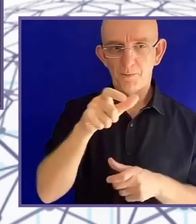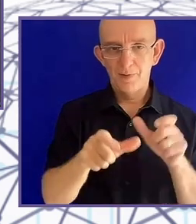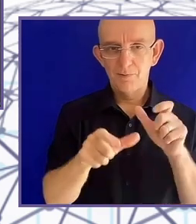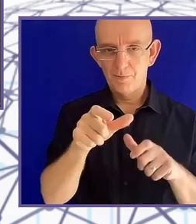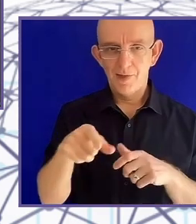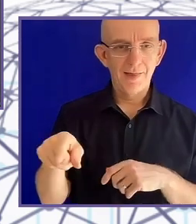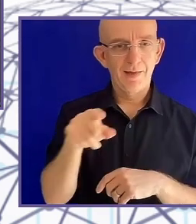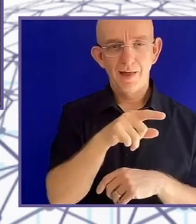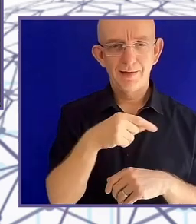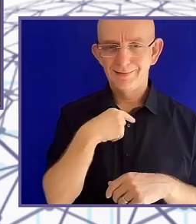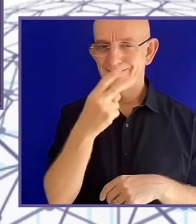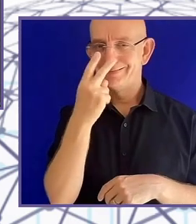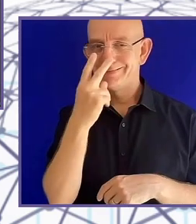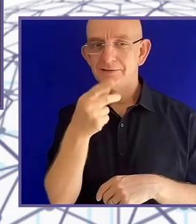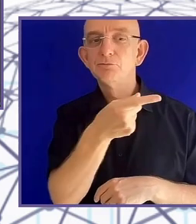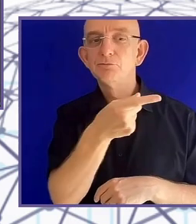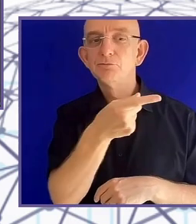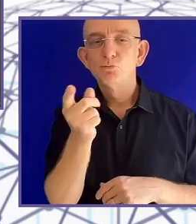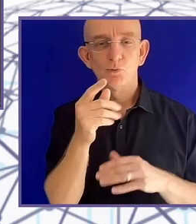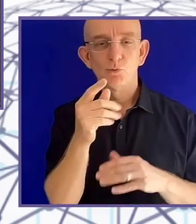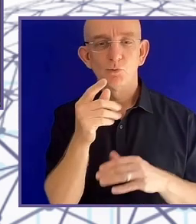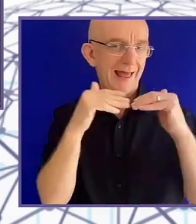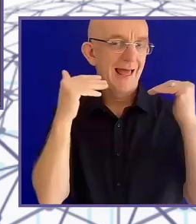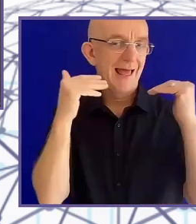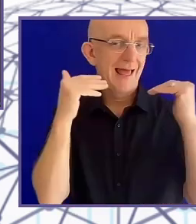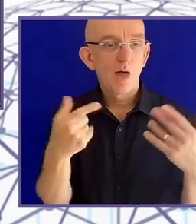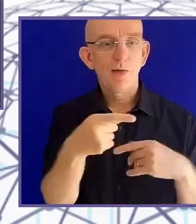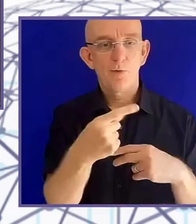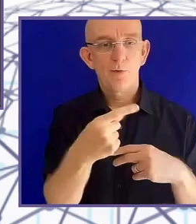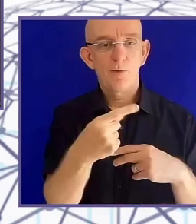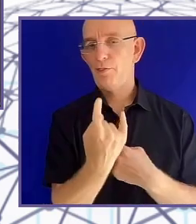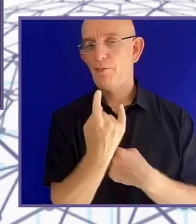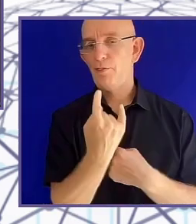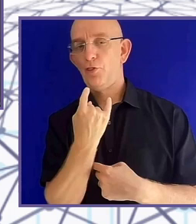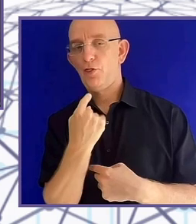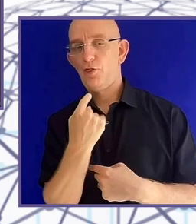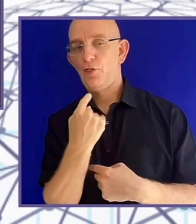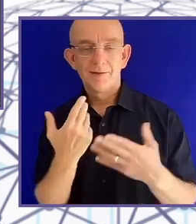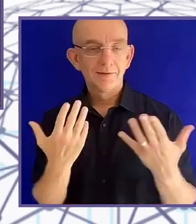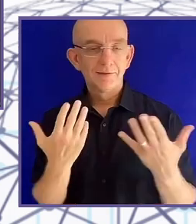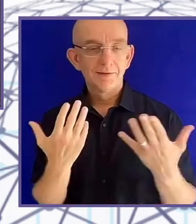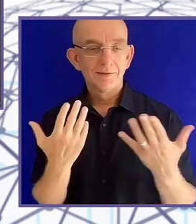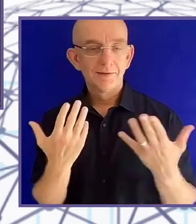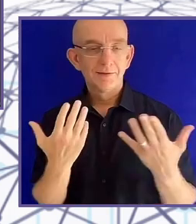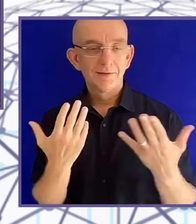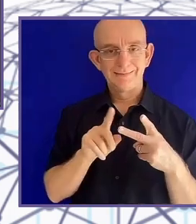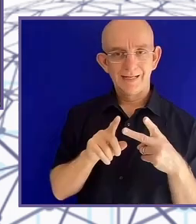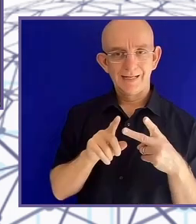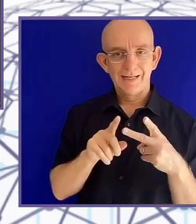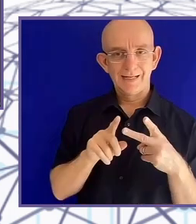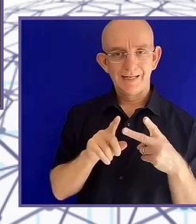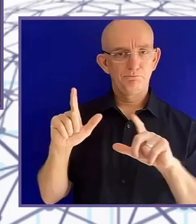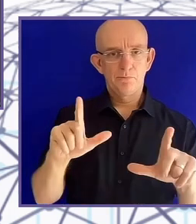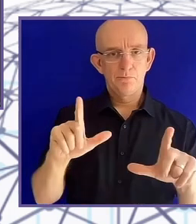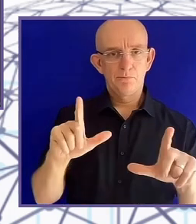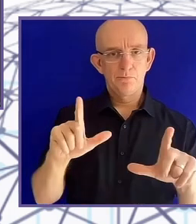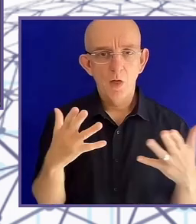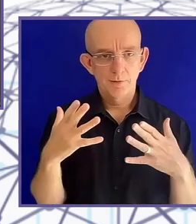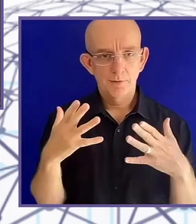see it, the man in the exoskeleton is climbing two or three steps and in the background is a ramp up those two or three steps.